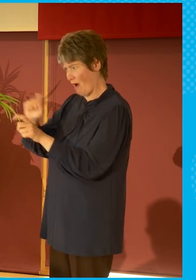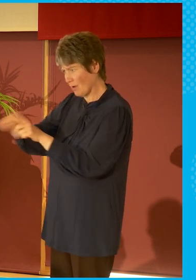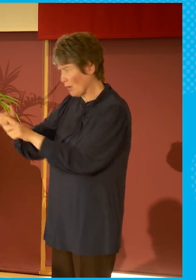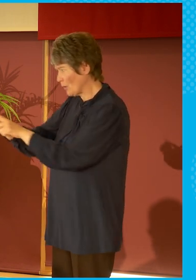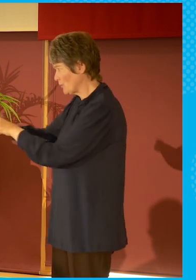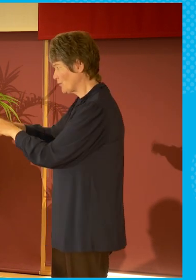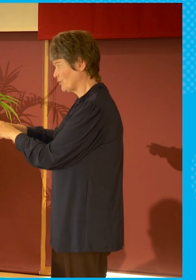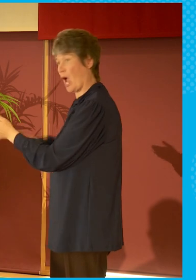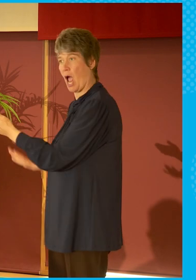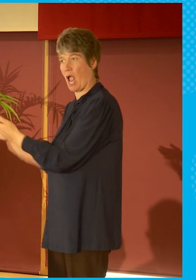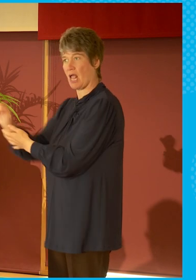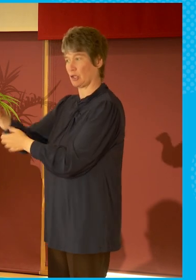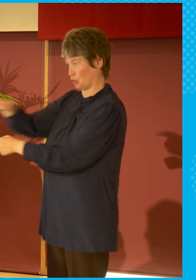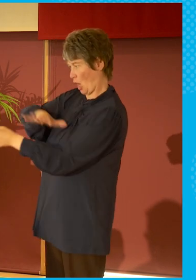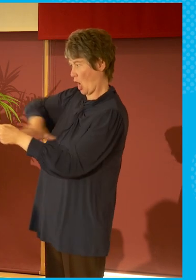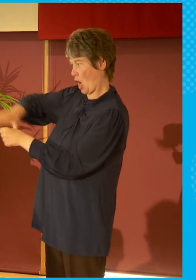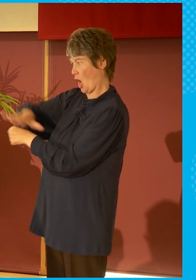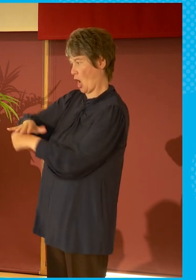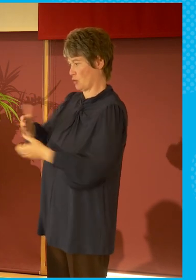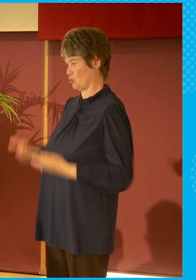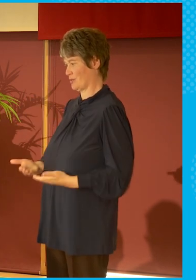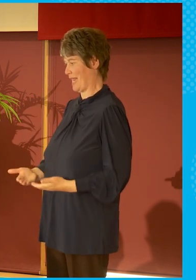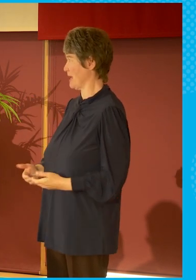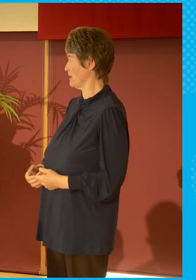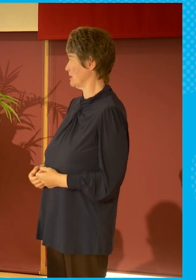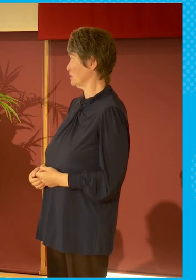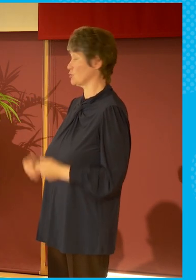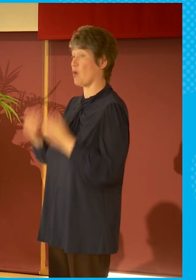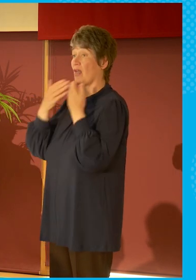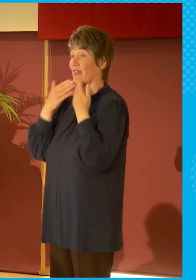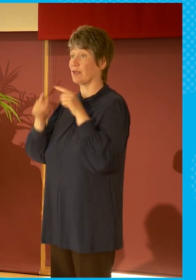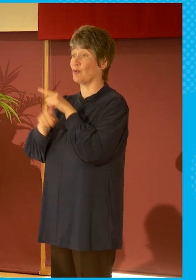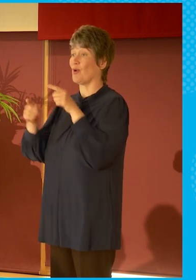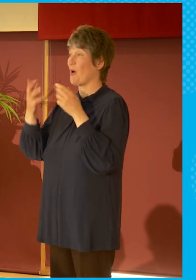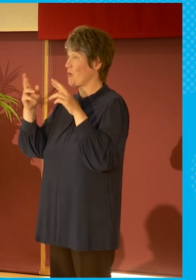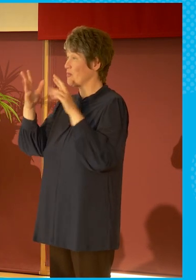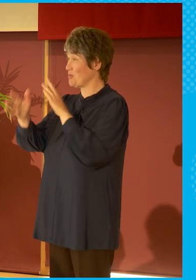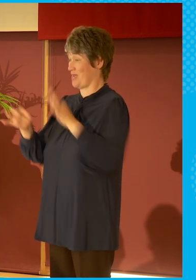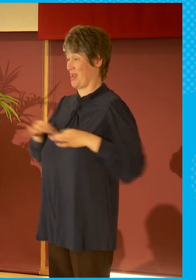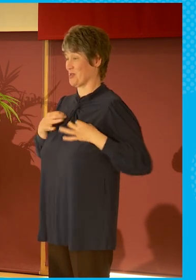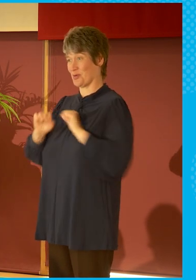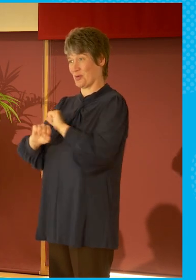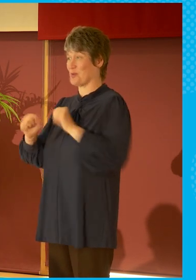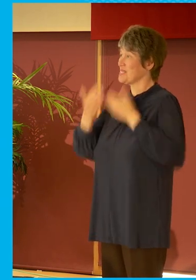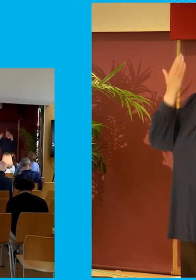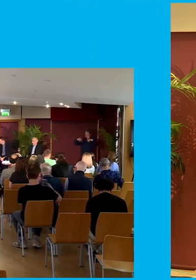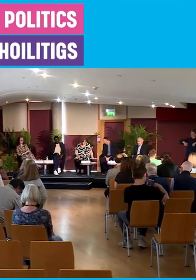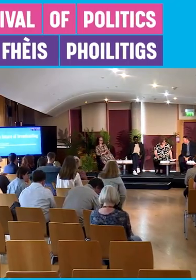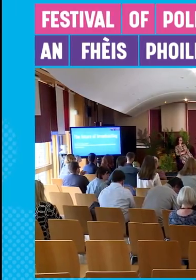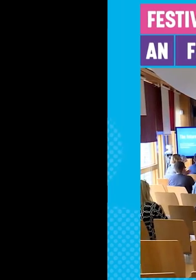sphere in Scotland. And again, thank you all. I hope you have a wonderful day at the Parliament. Thank you.